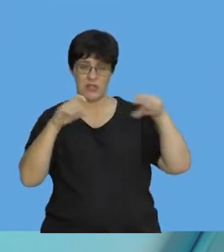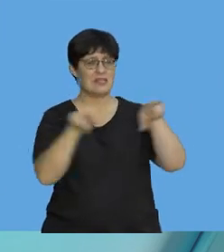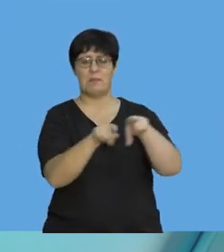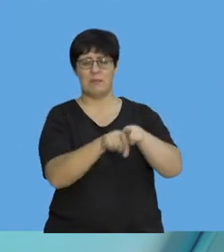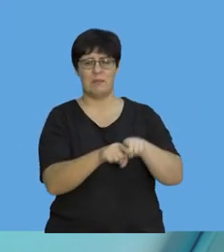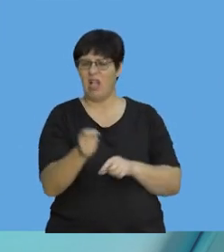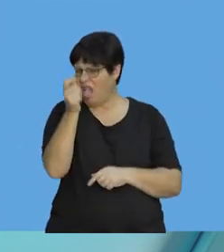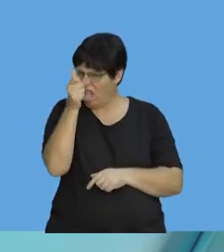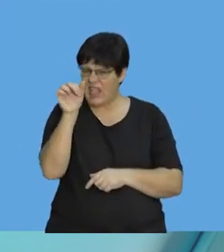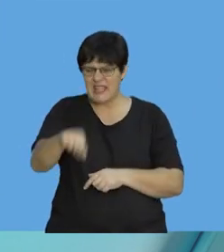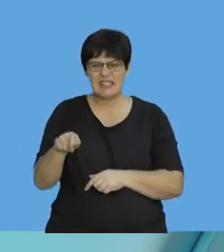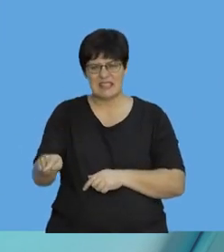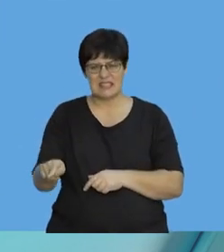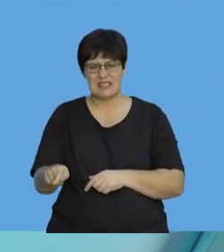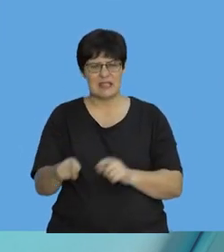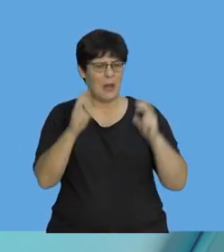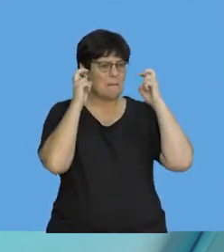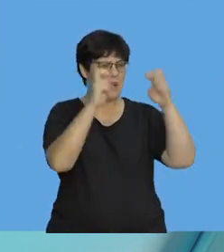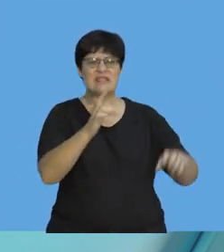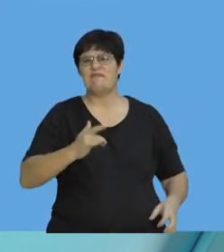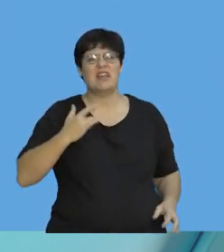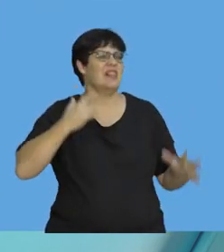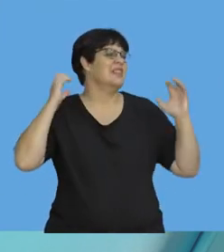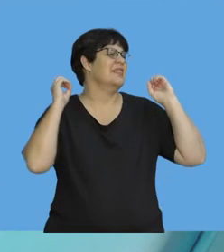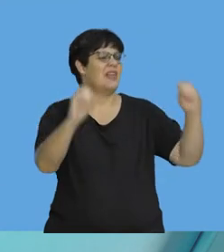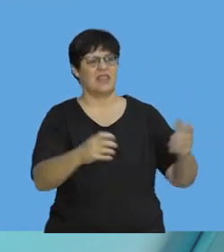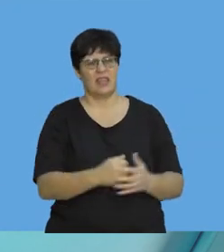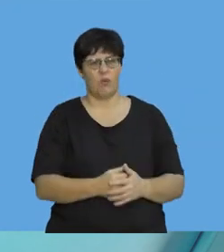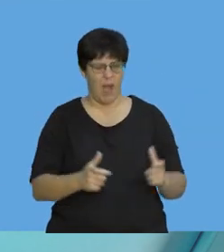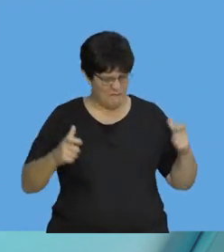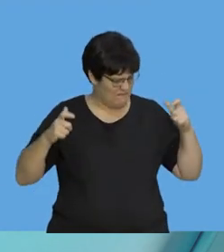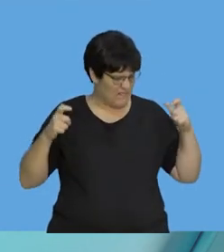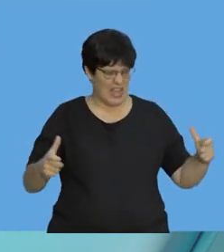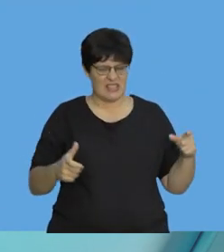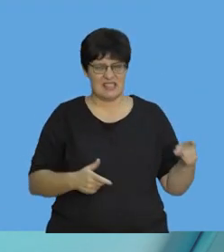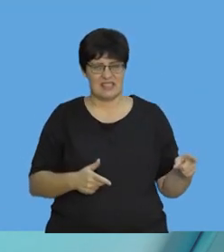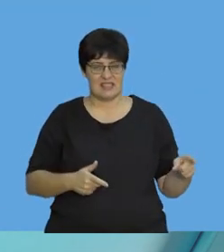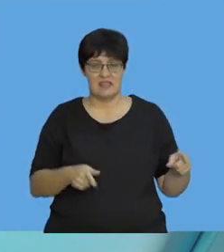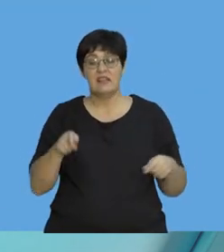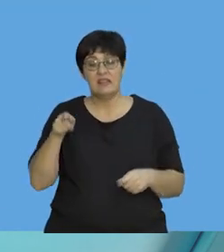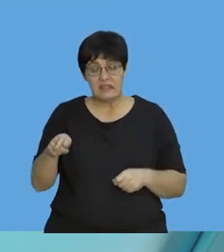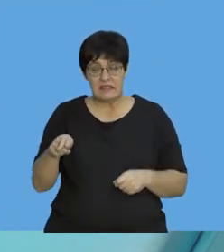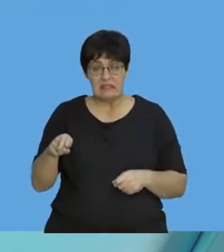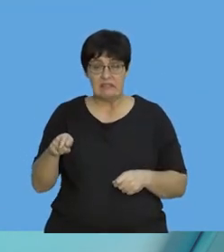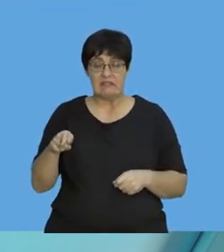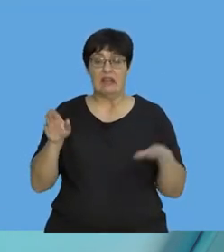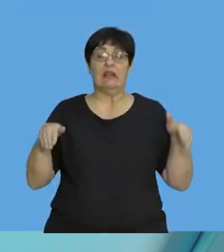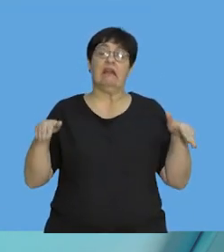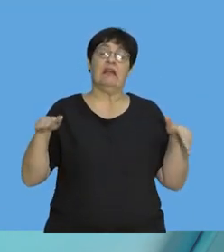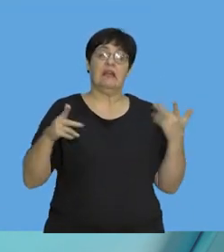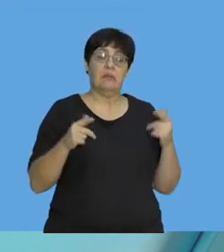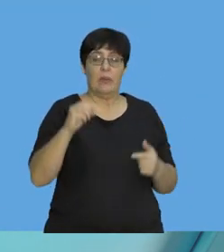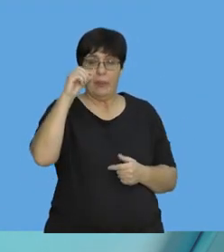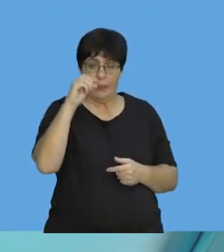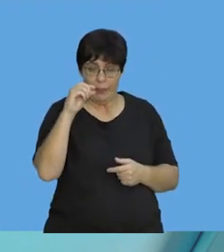other. It's tiny. The bus doesn't feel it because the bus is so big. The insect, on the other